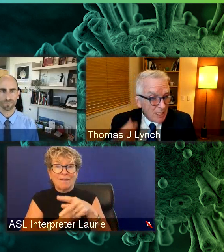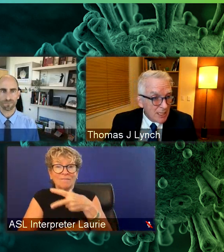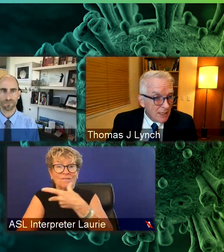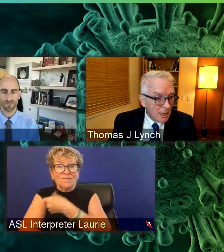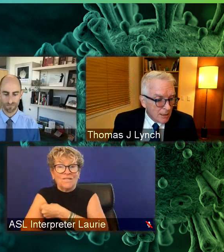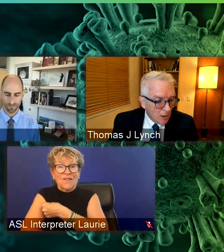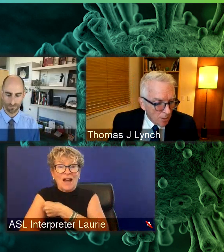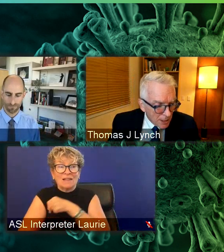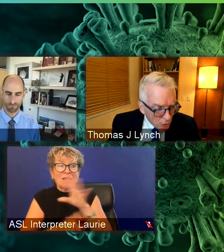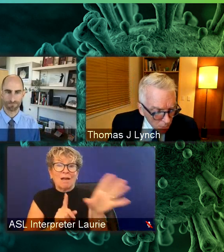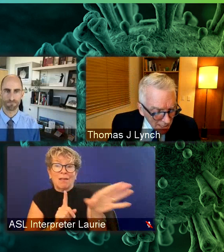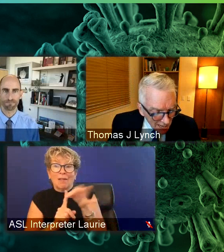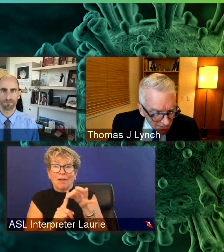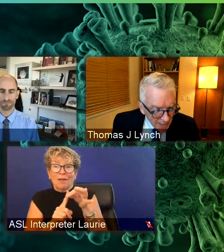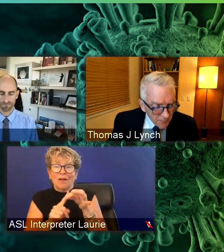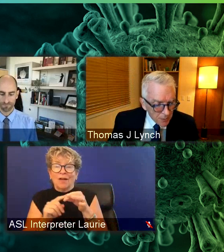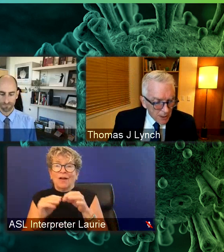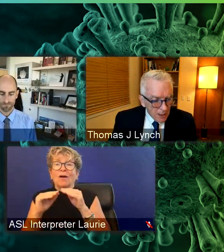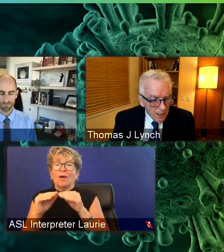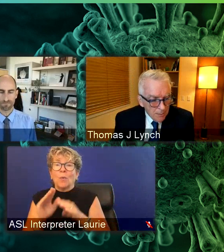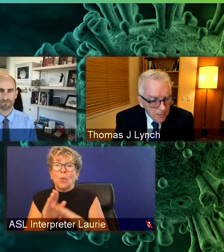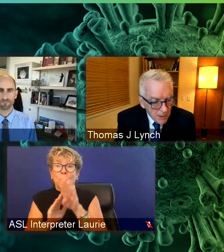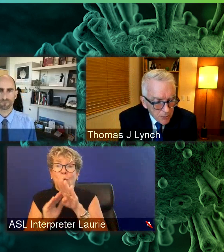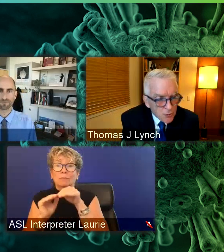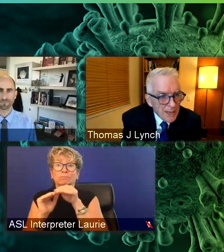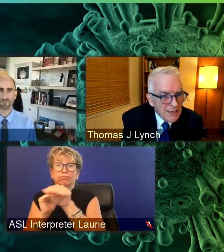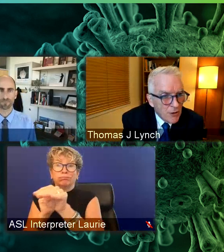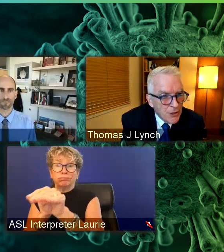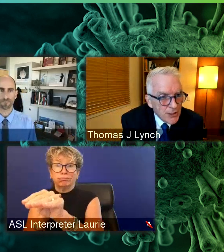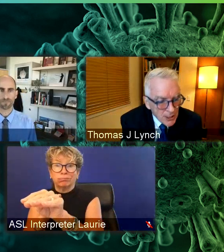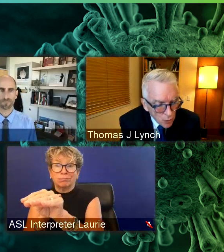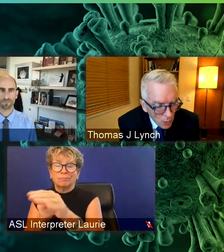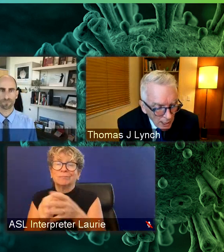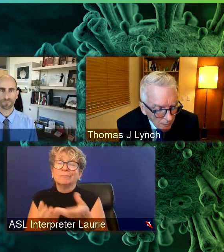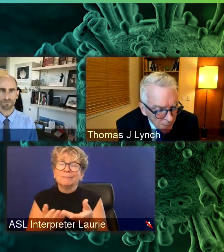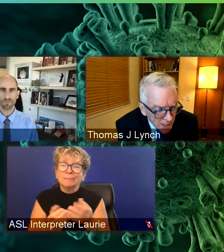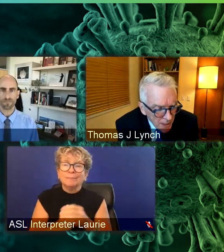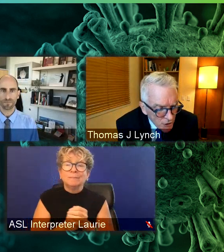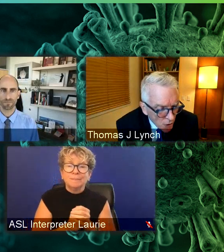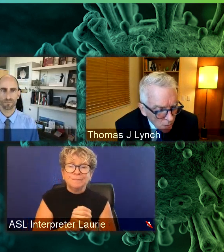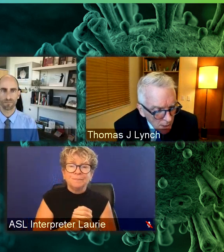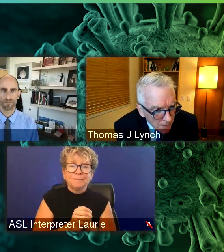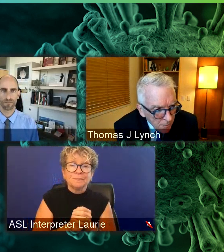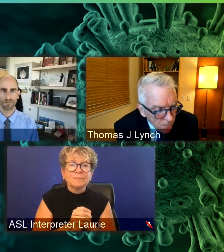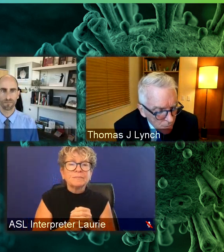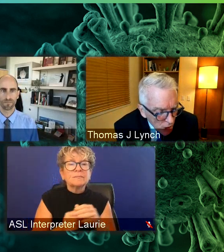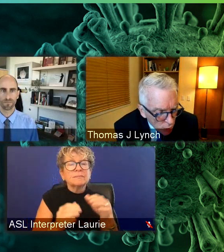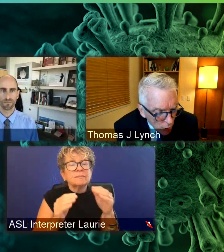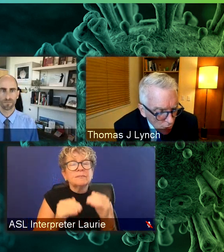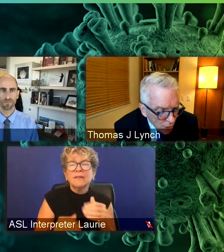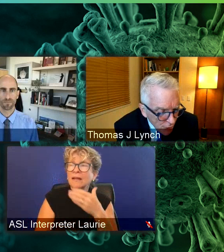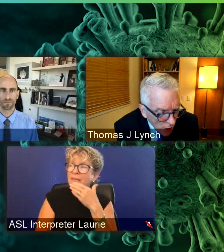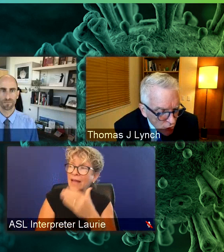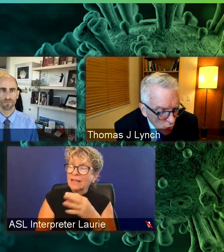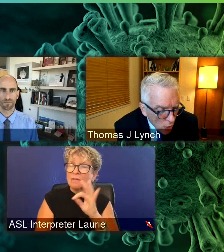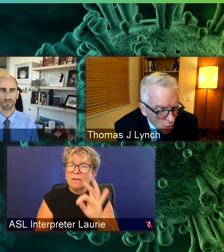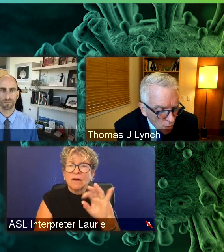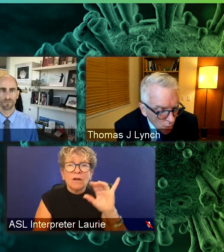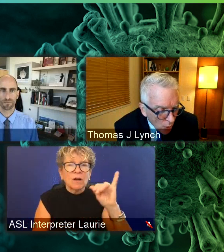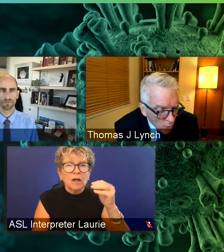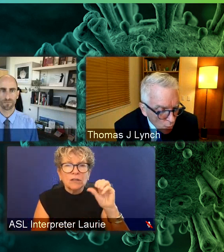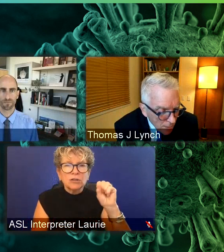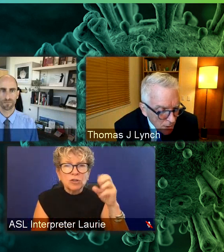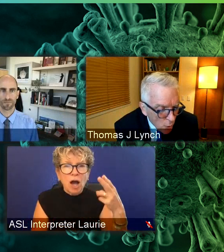questions like this, and Alpana, you might have a perspective on this as well. So, Josh, what are your thoughts